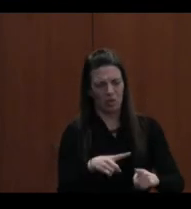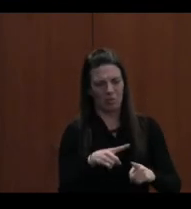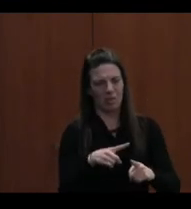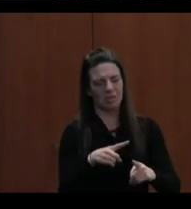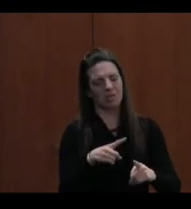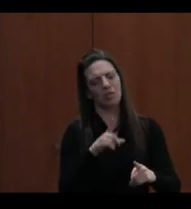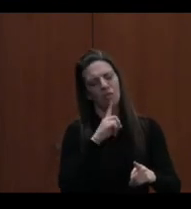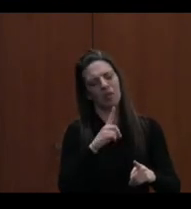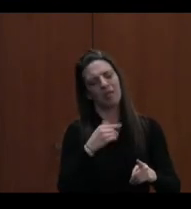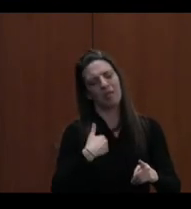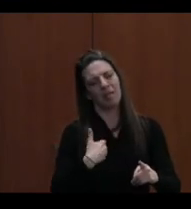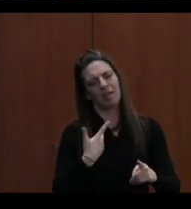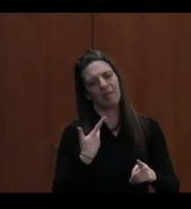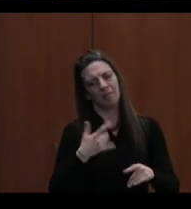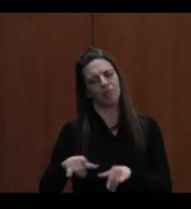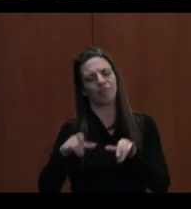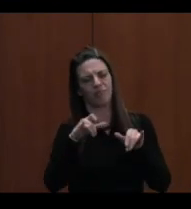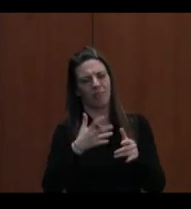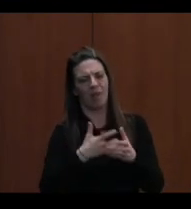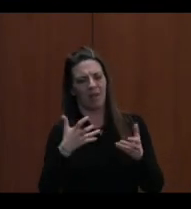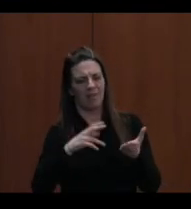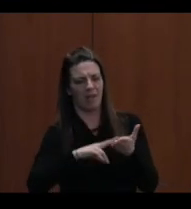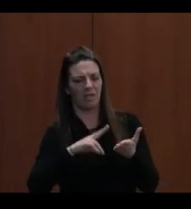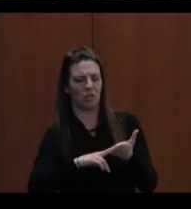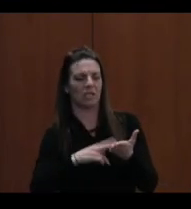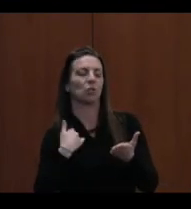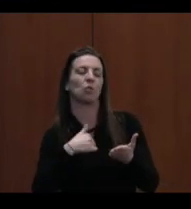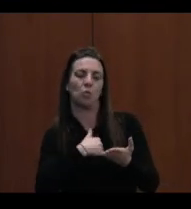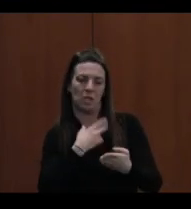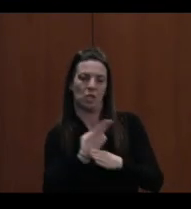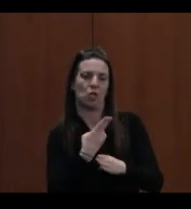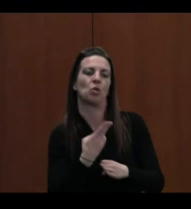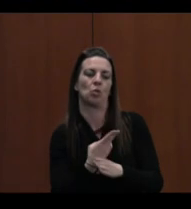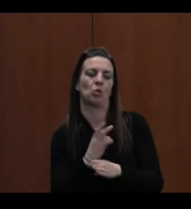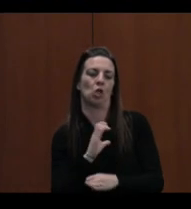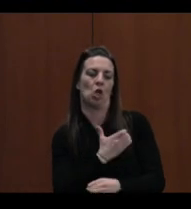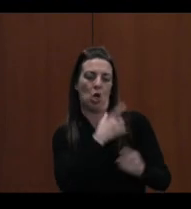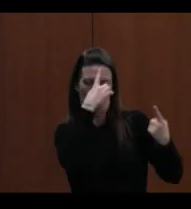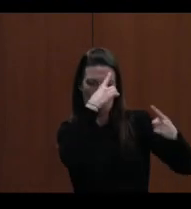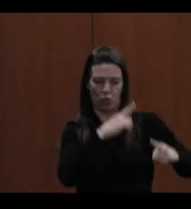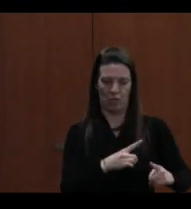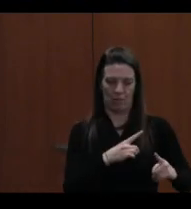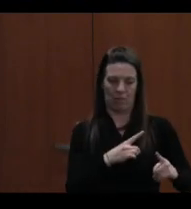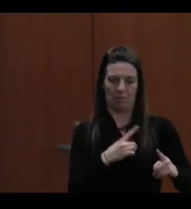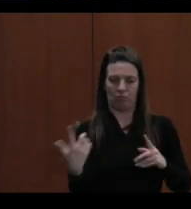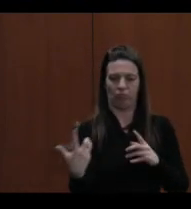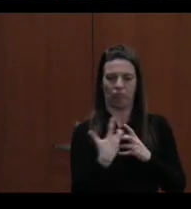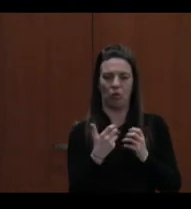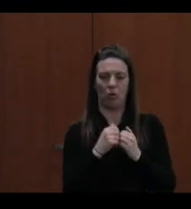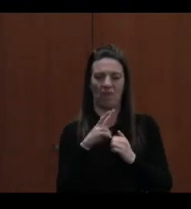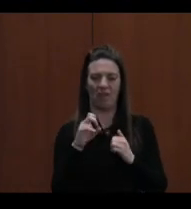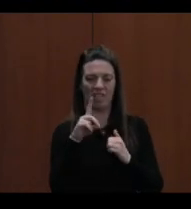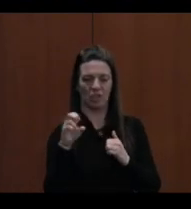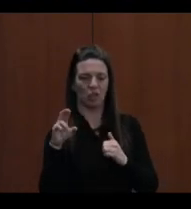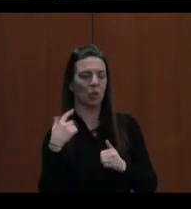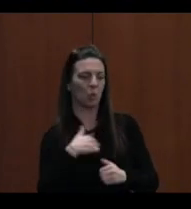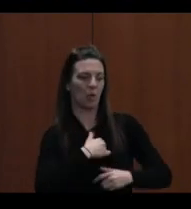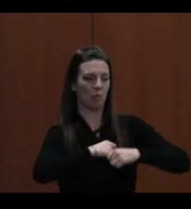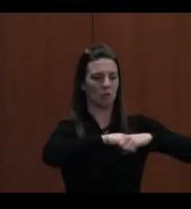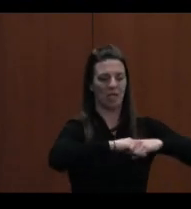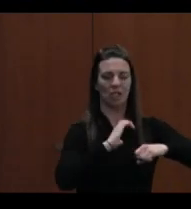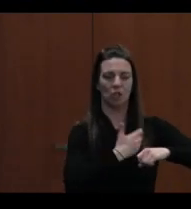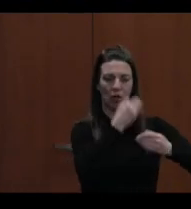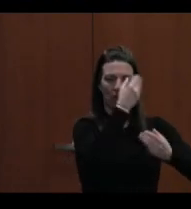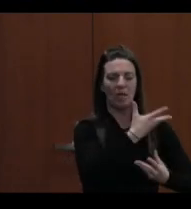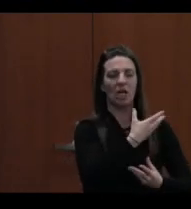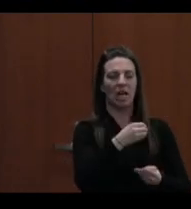different contracts that we have, so we're not at the whim of each vendor, we use our agreement, so that makes sure we protect our data and our student privacy.